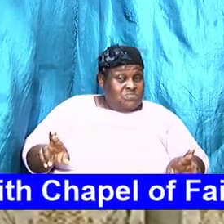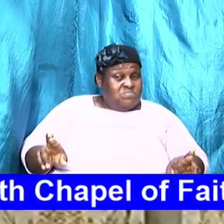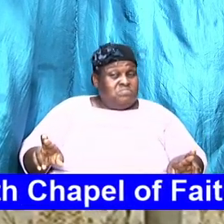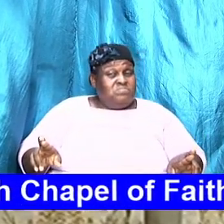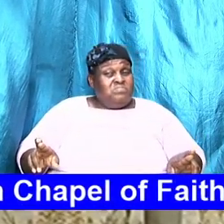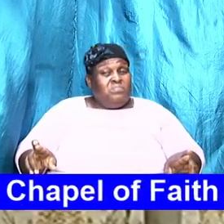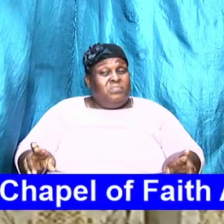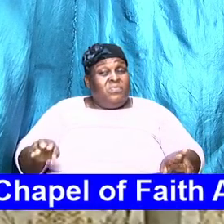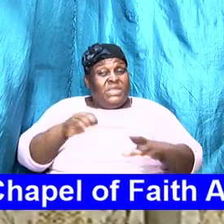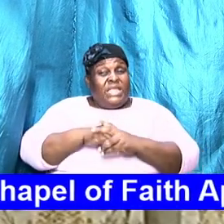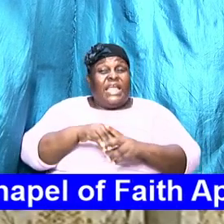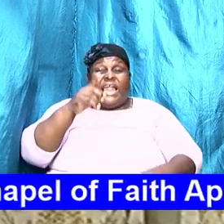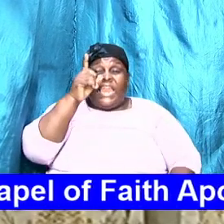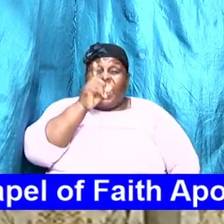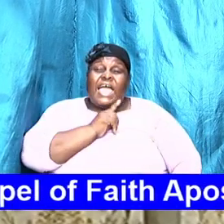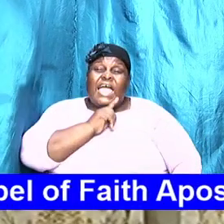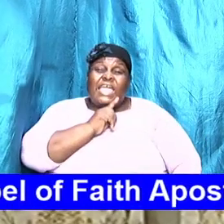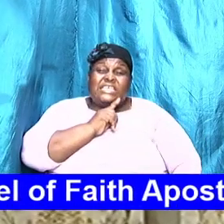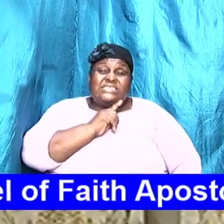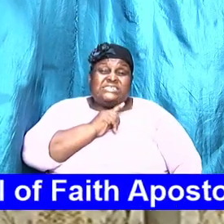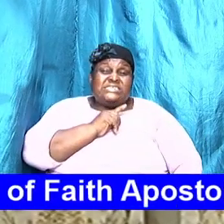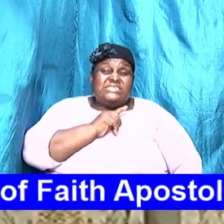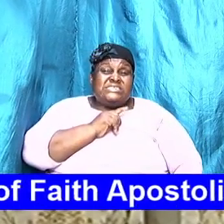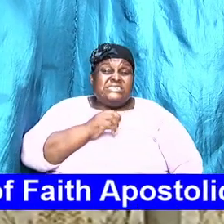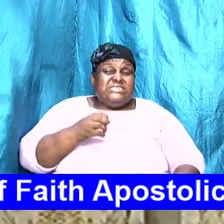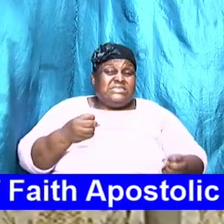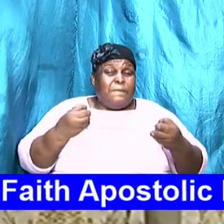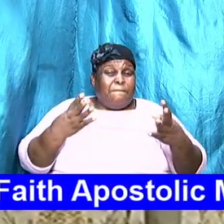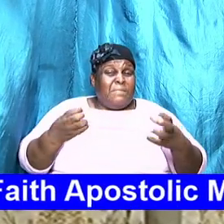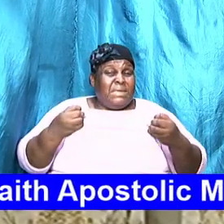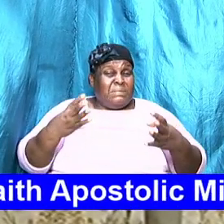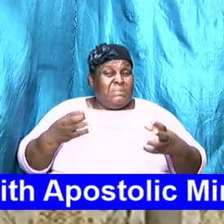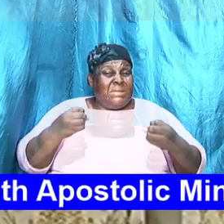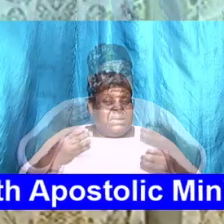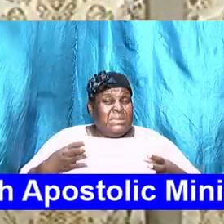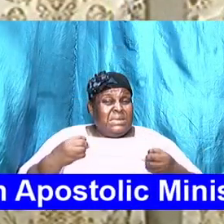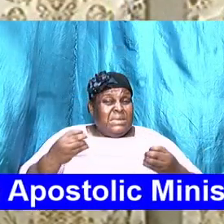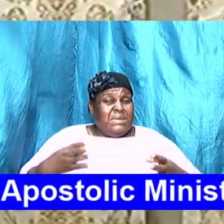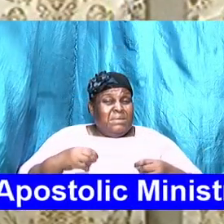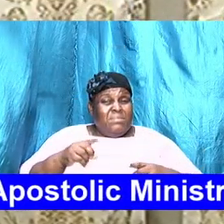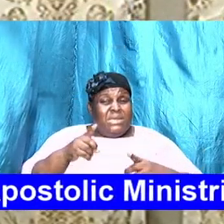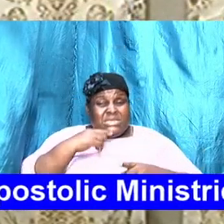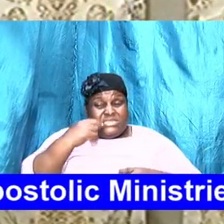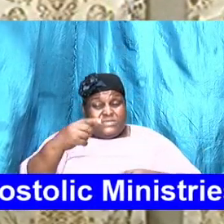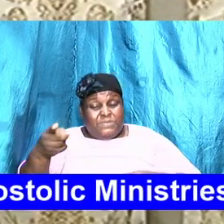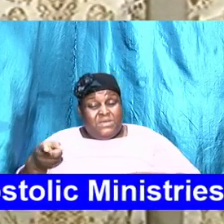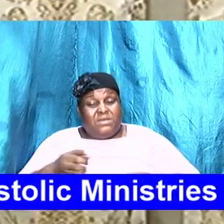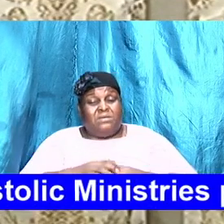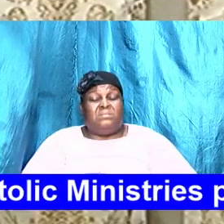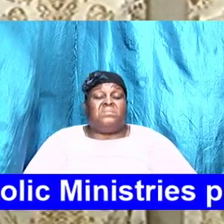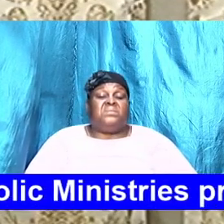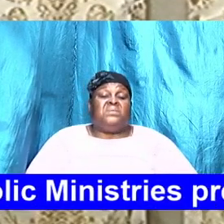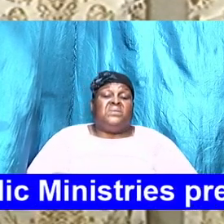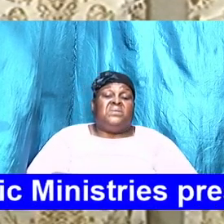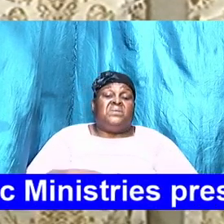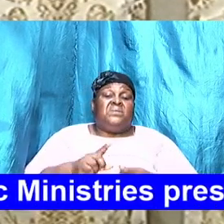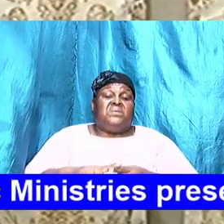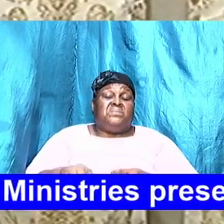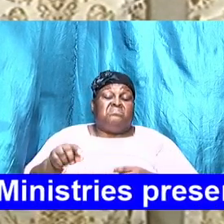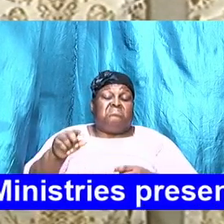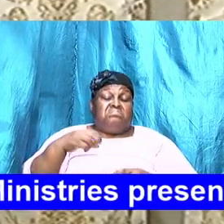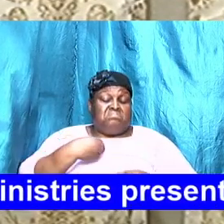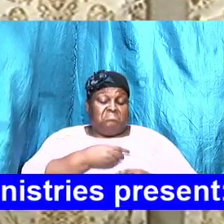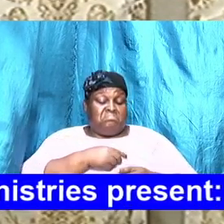in lies that many present over the airways we are presenting it to us from Bible